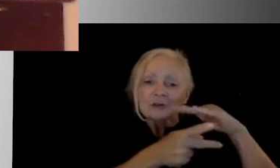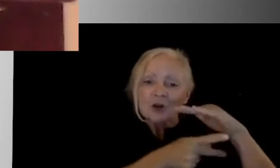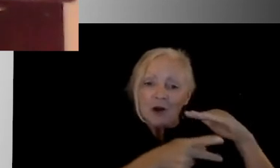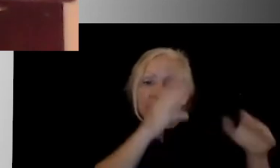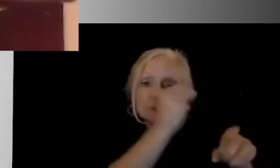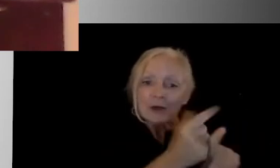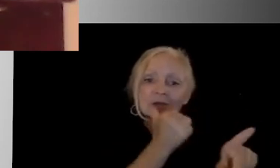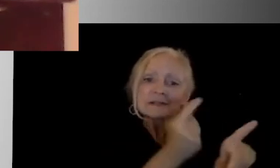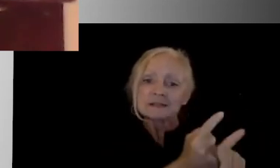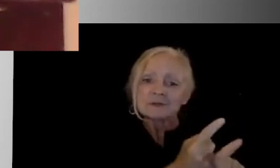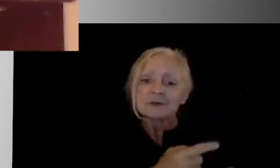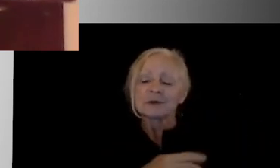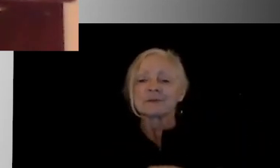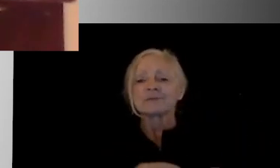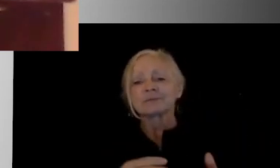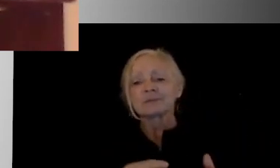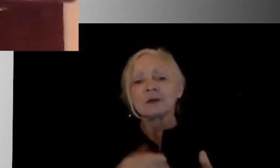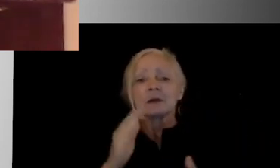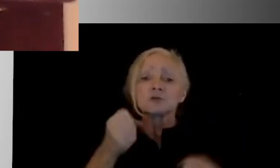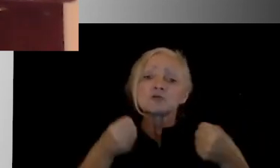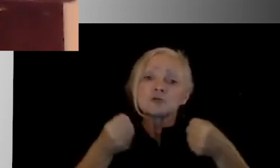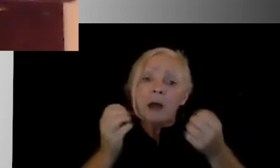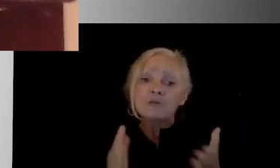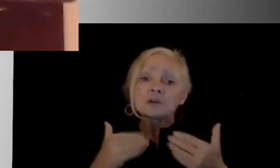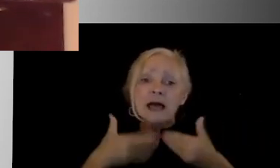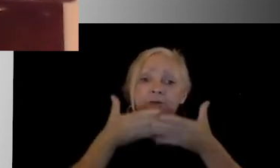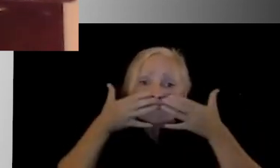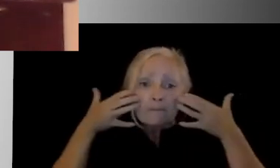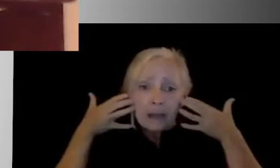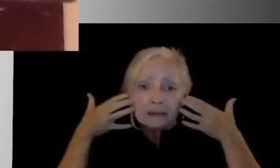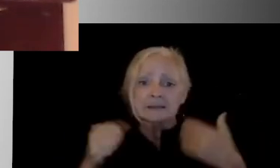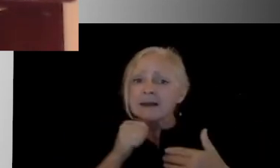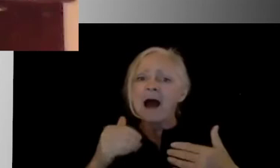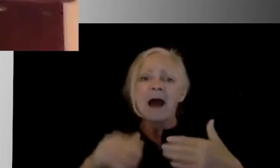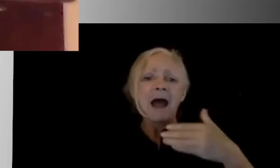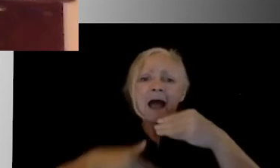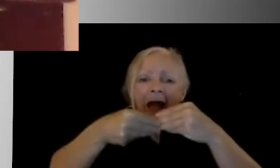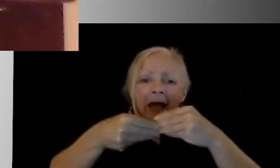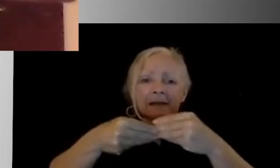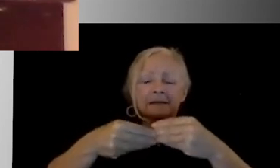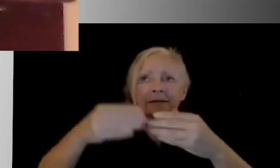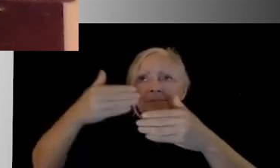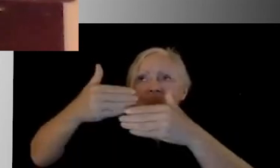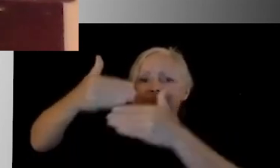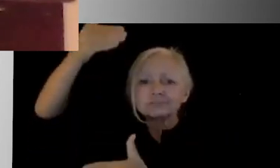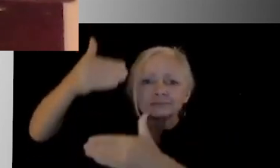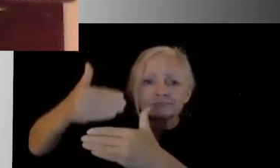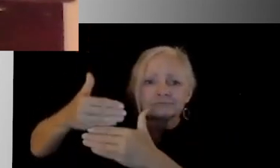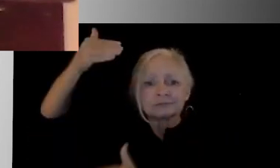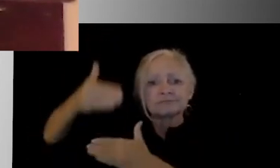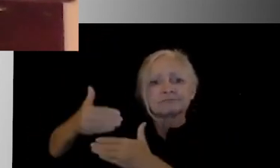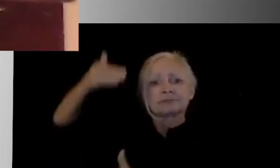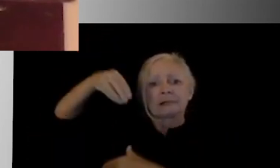have masks. We will not have additional partitions in the school buses because the state police have been very clear. A modification of the